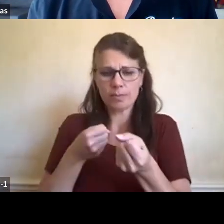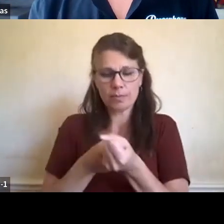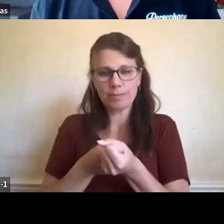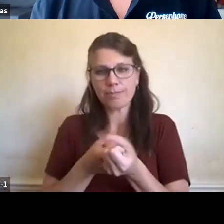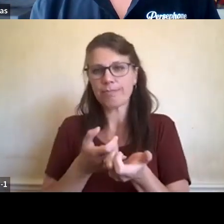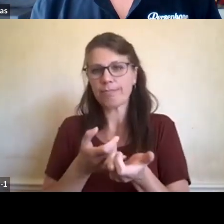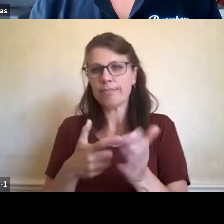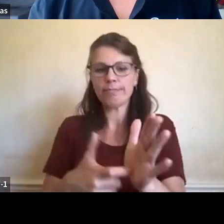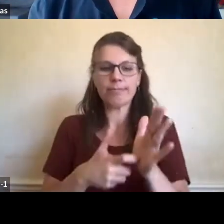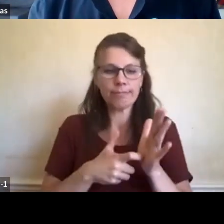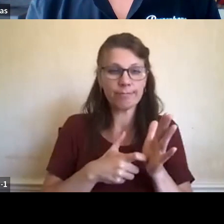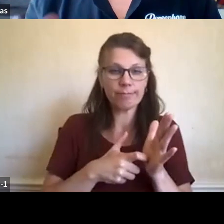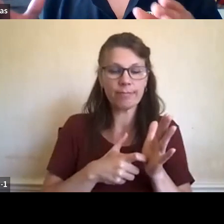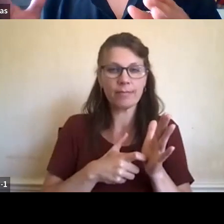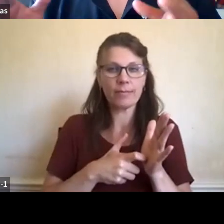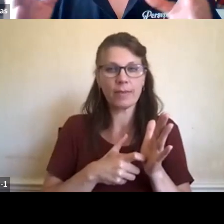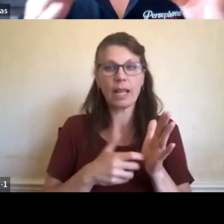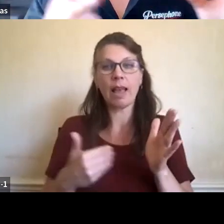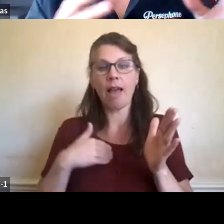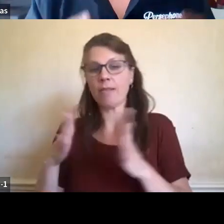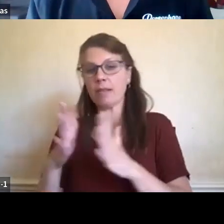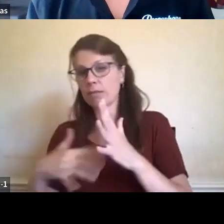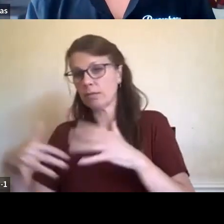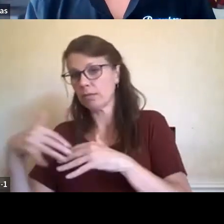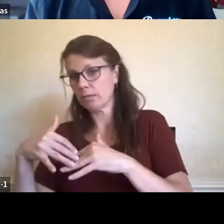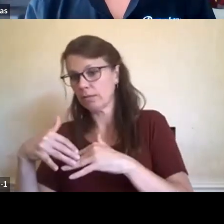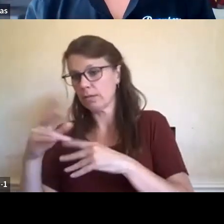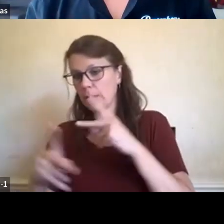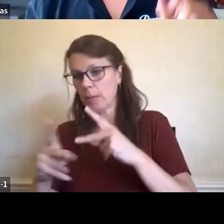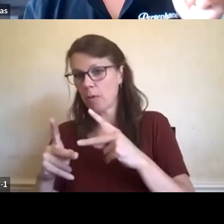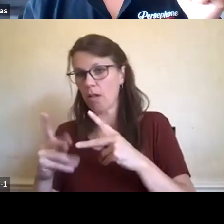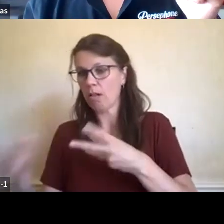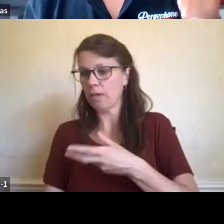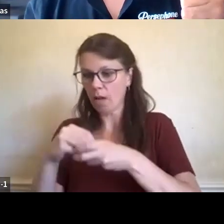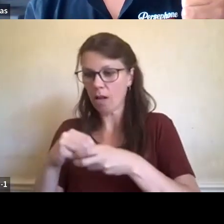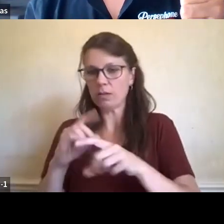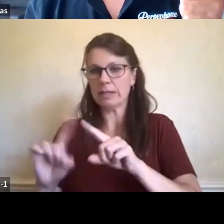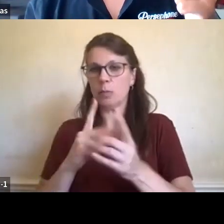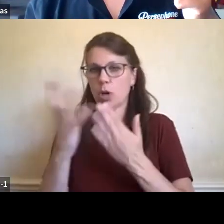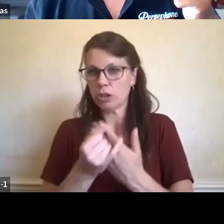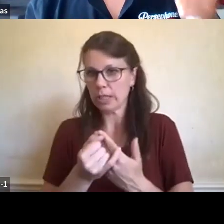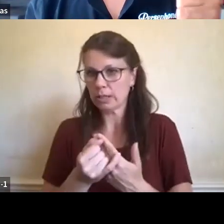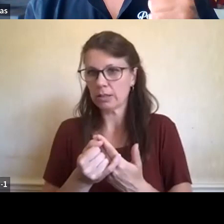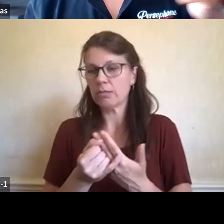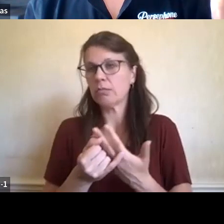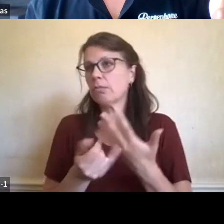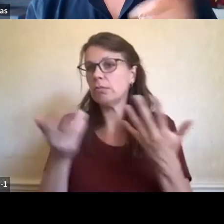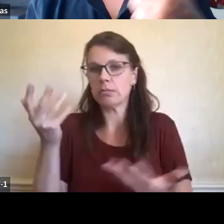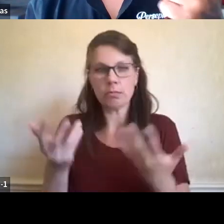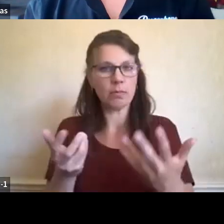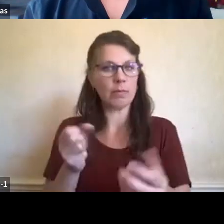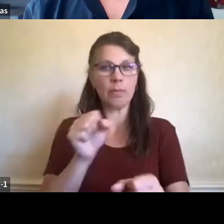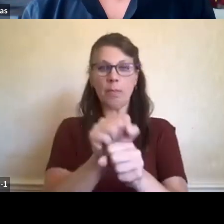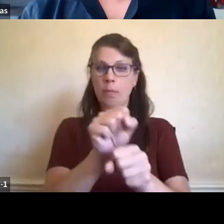having an indigenous people partake in these kinds of projects, whether it be, uh, through employment, employment within the